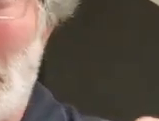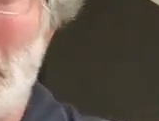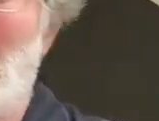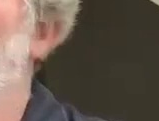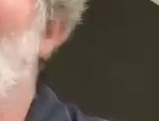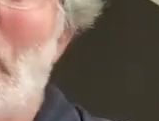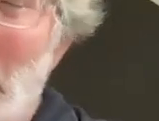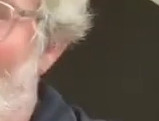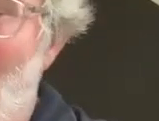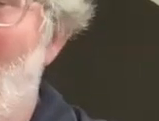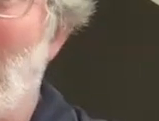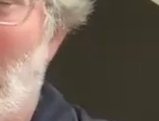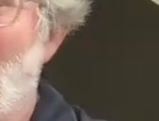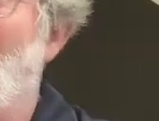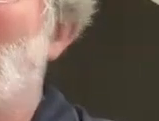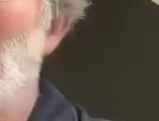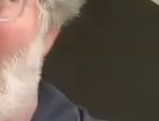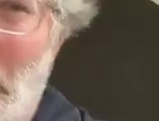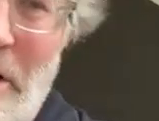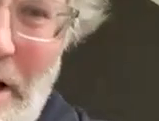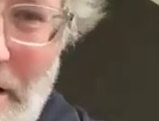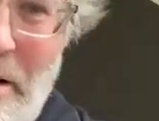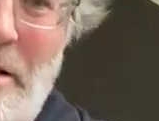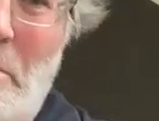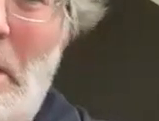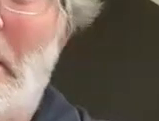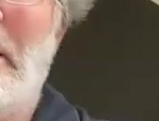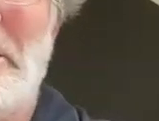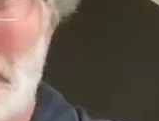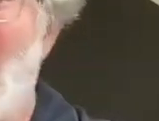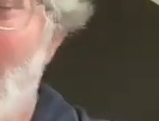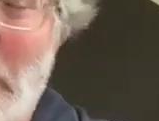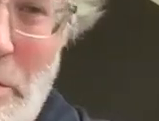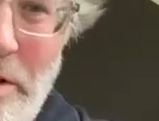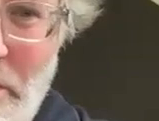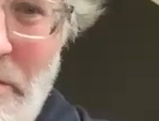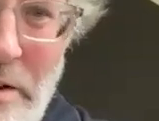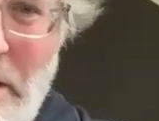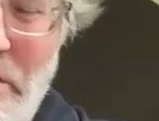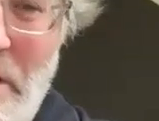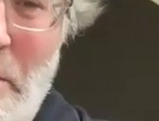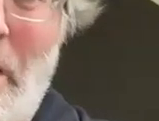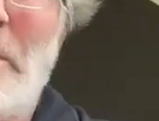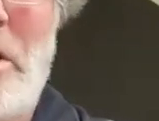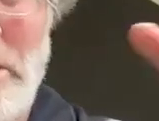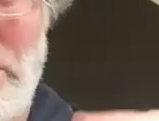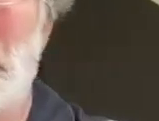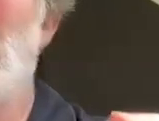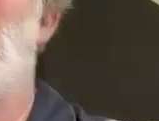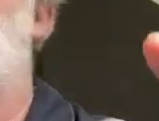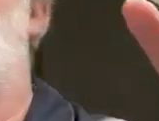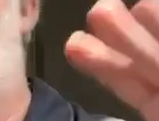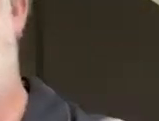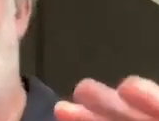all know generally speaking including our own in our sector are declining but social sector organizations foundations and non-profits are